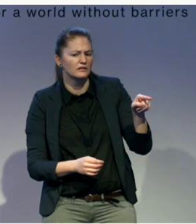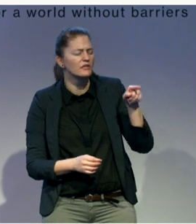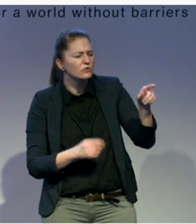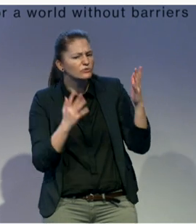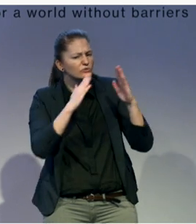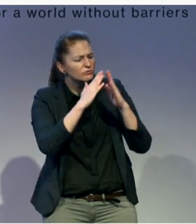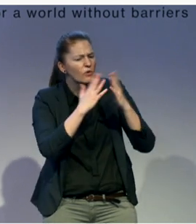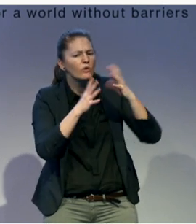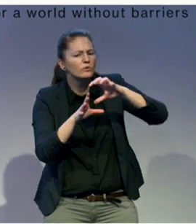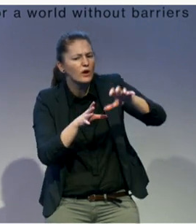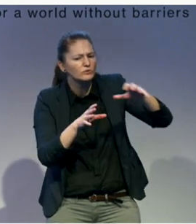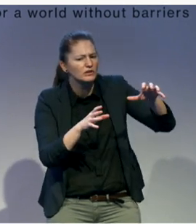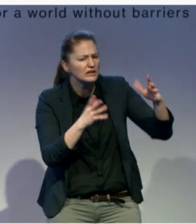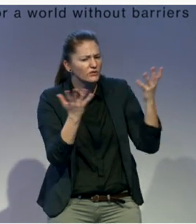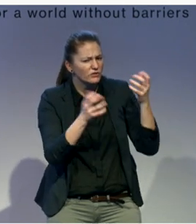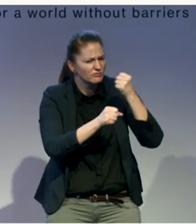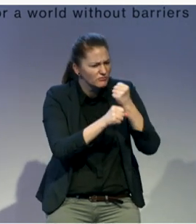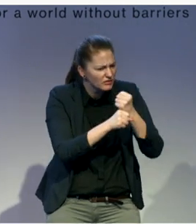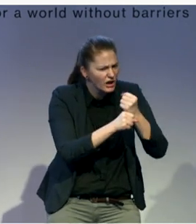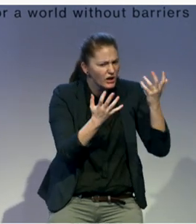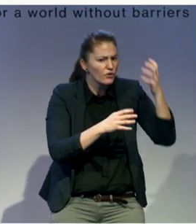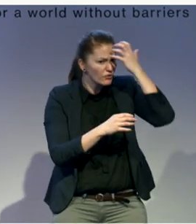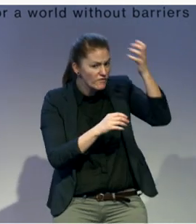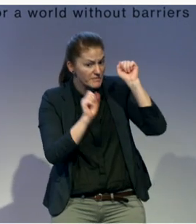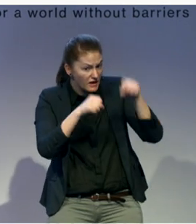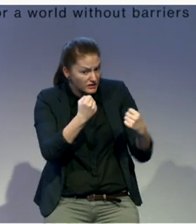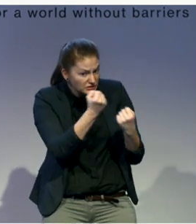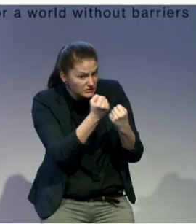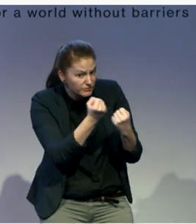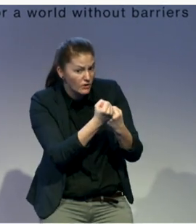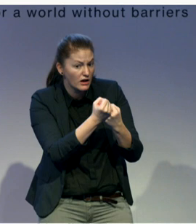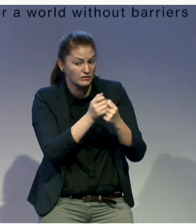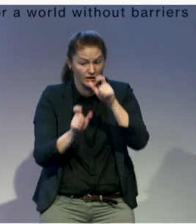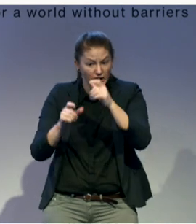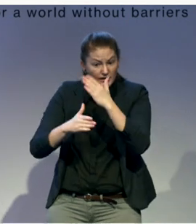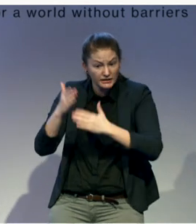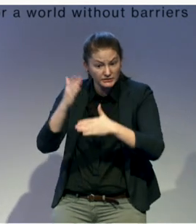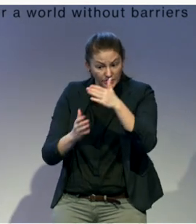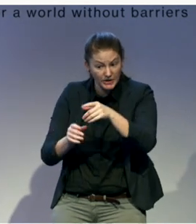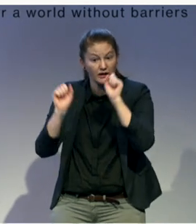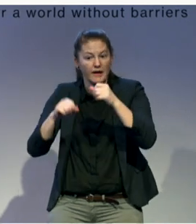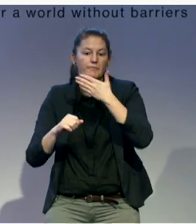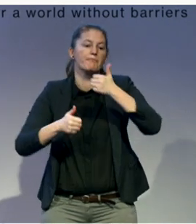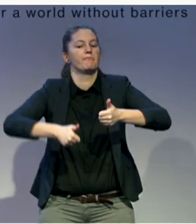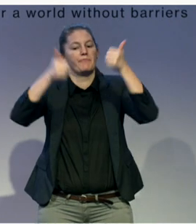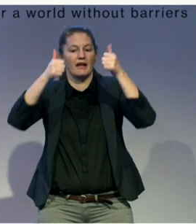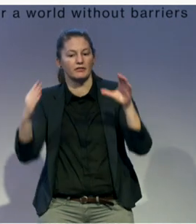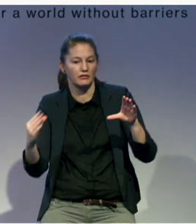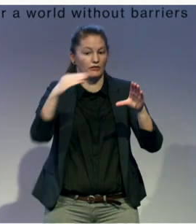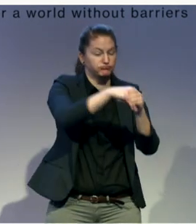supportive of efforts of increasing political participation of people with disabilities, or is there some resistance to that notion?